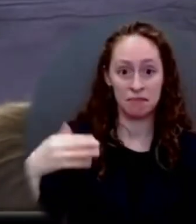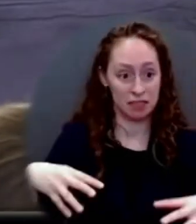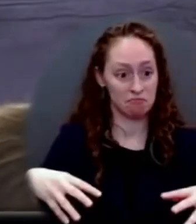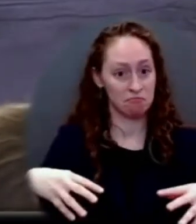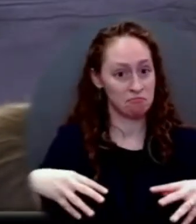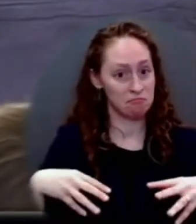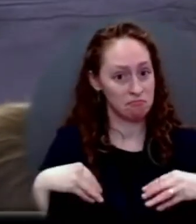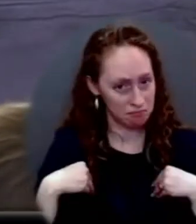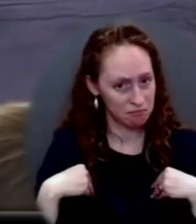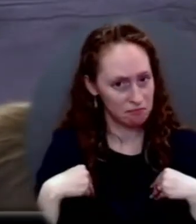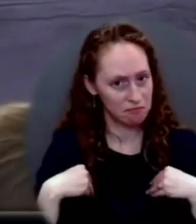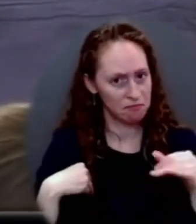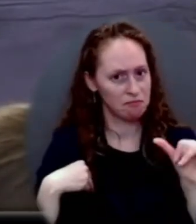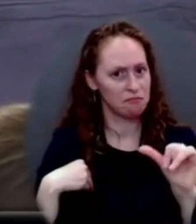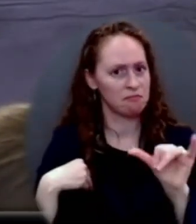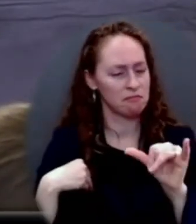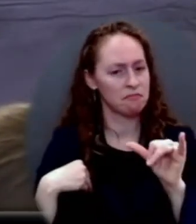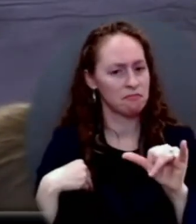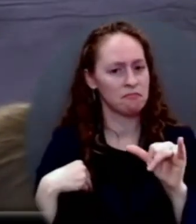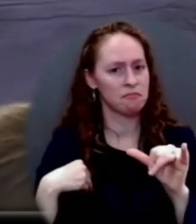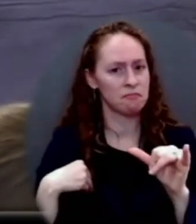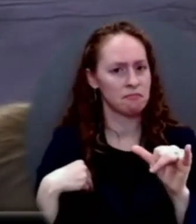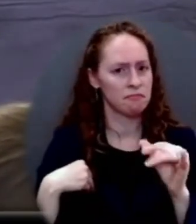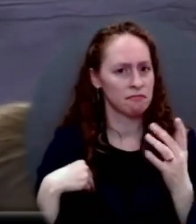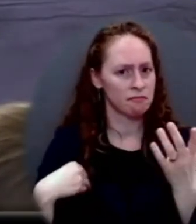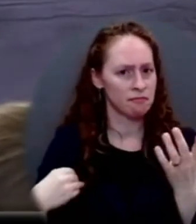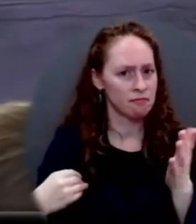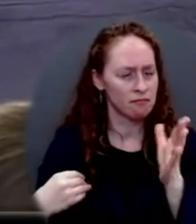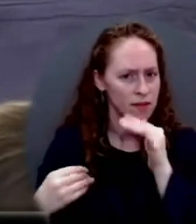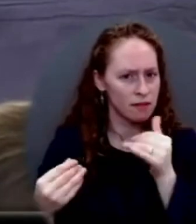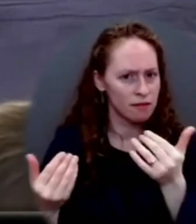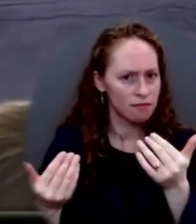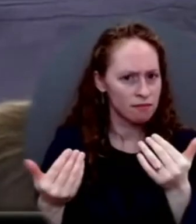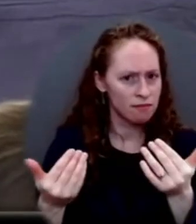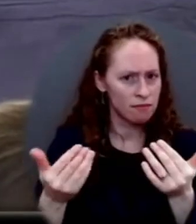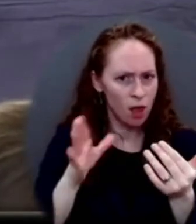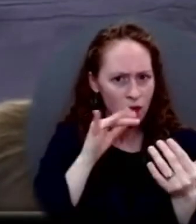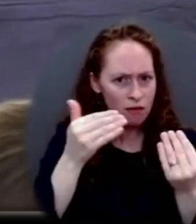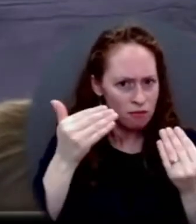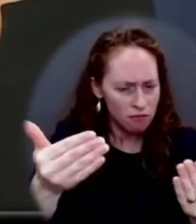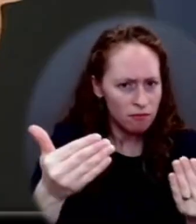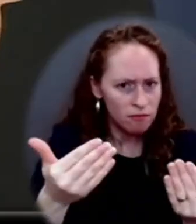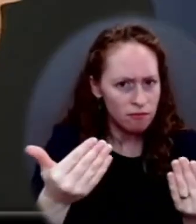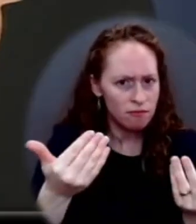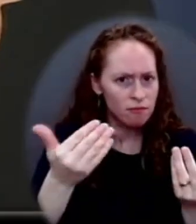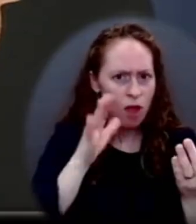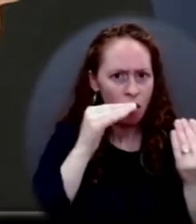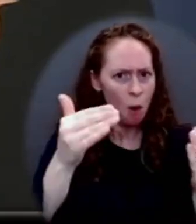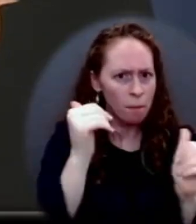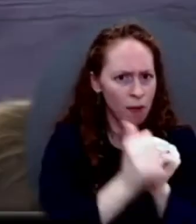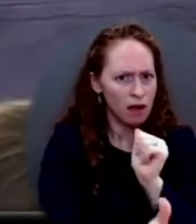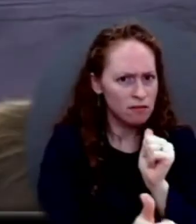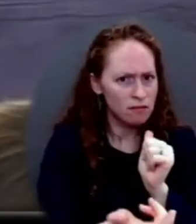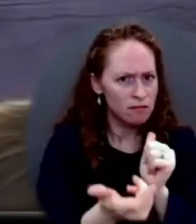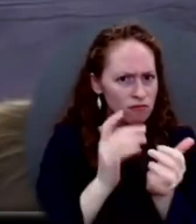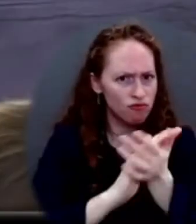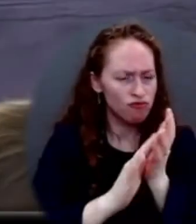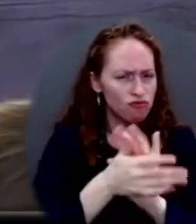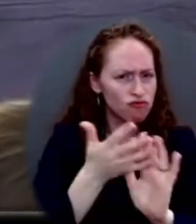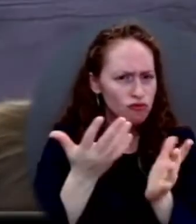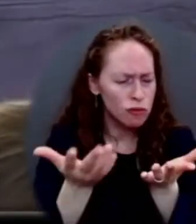something that Senator Manchin supports. Why is it that you haven't decided to? done a vote count on the former proposal? Please correct me if